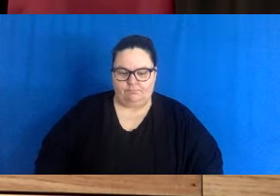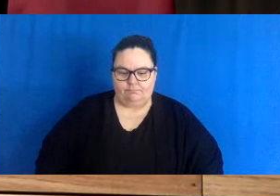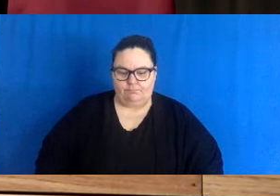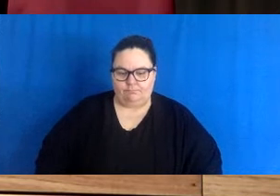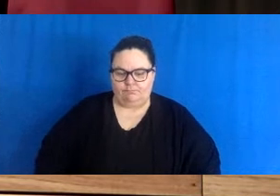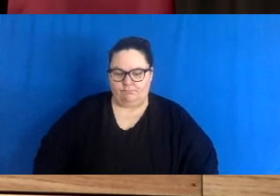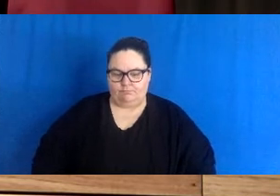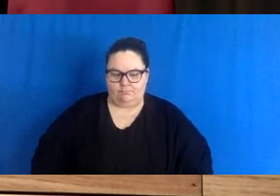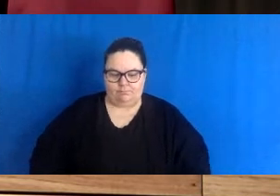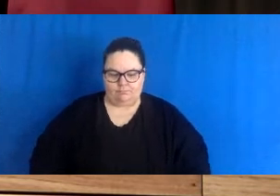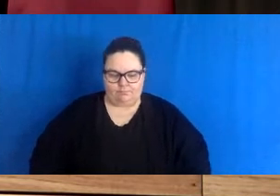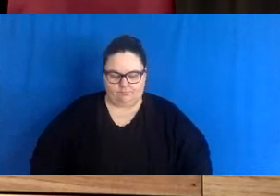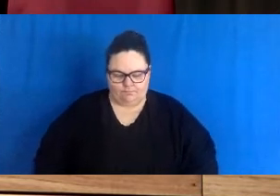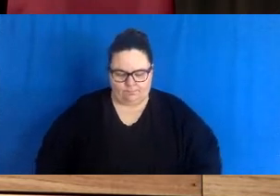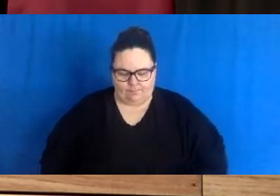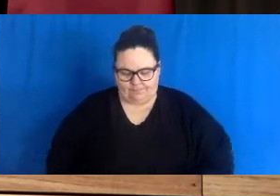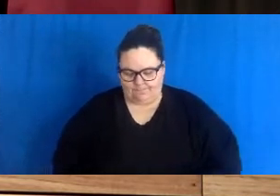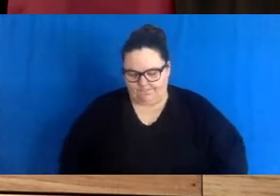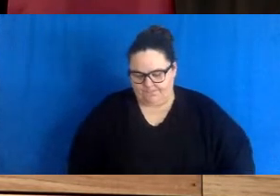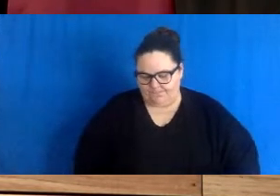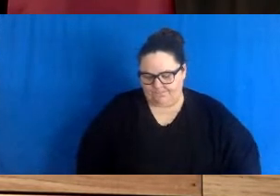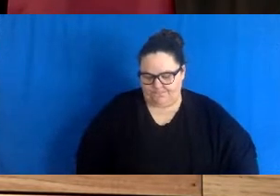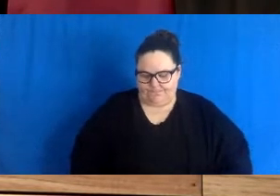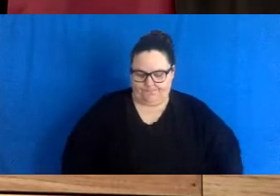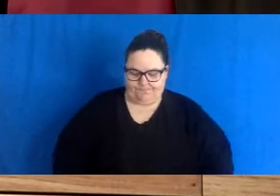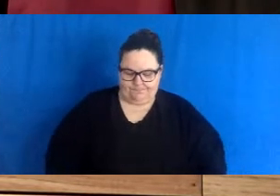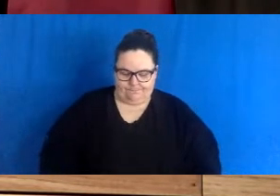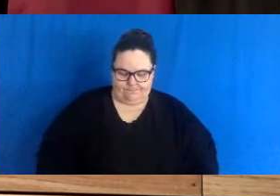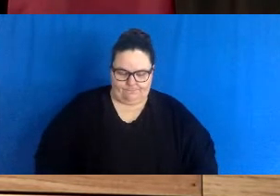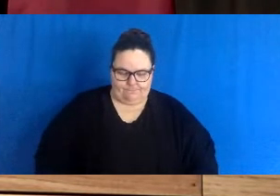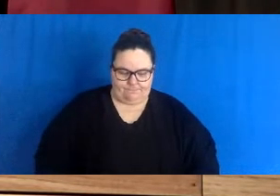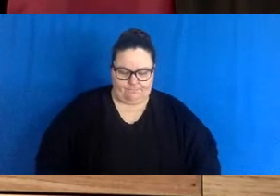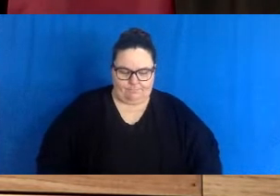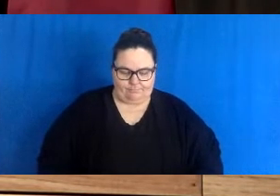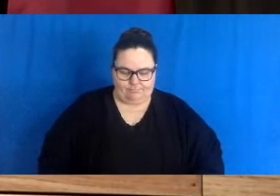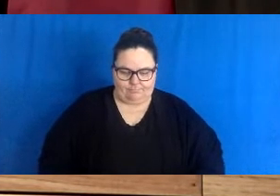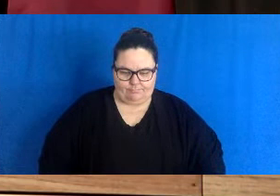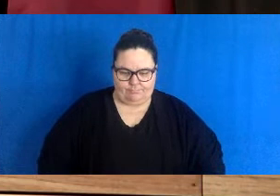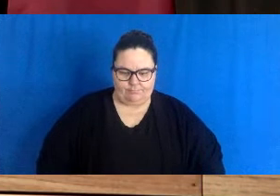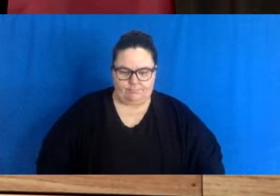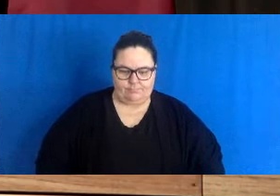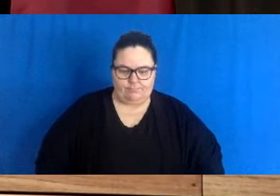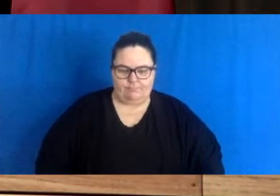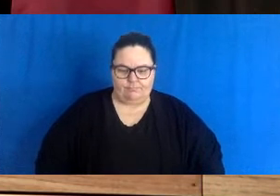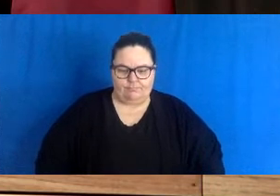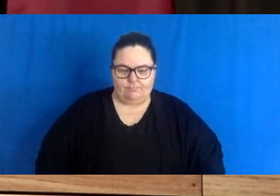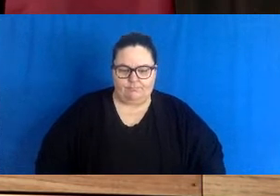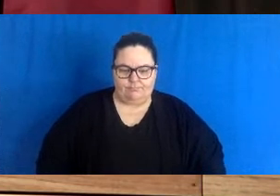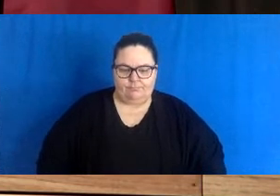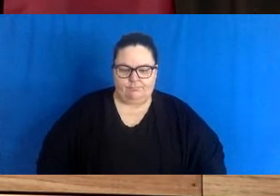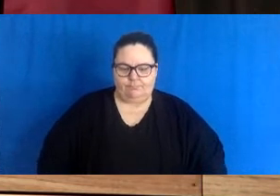opportunity to act and we needed to put this in place for two weeks